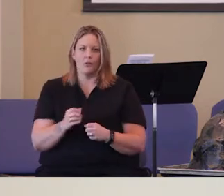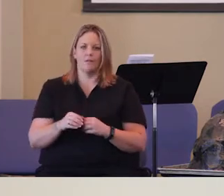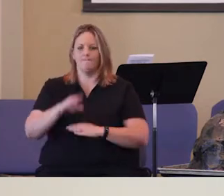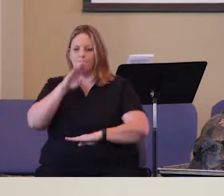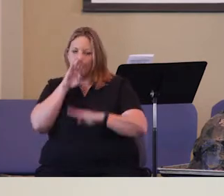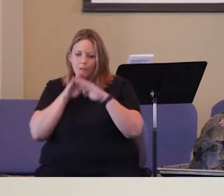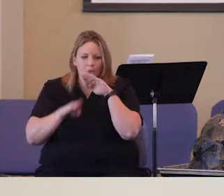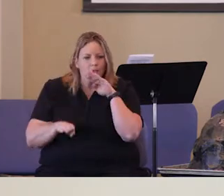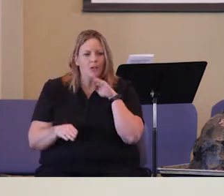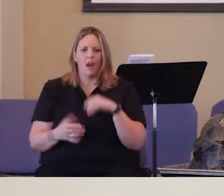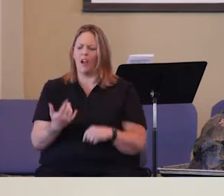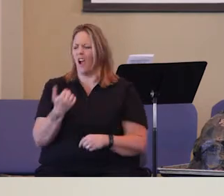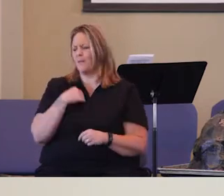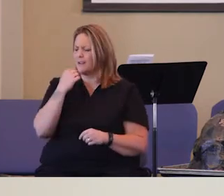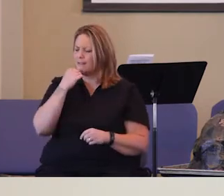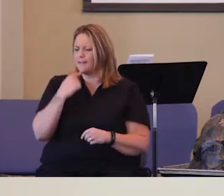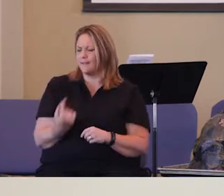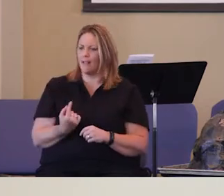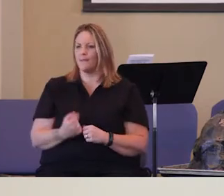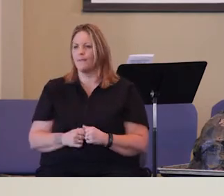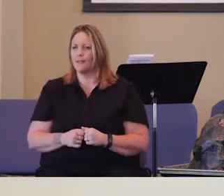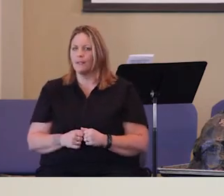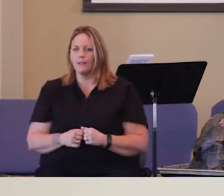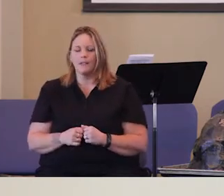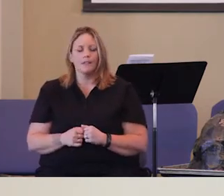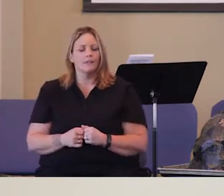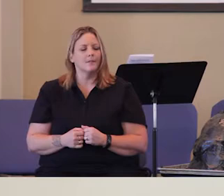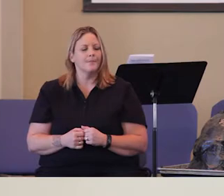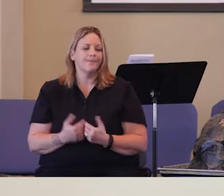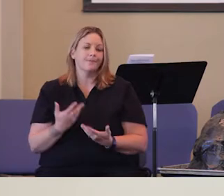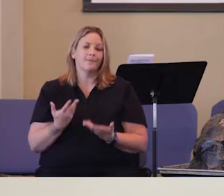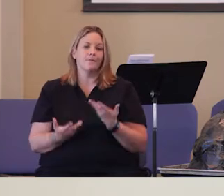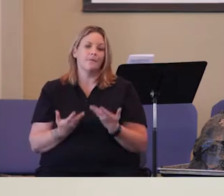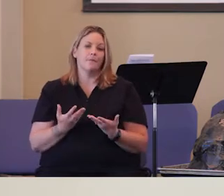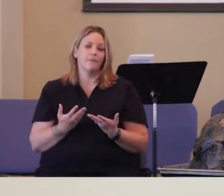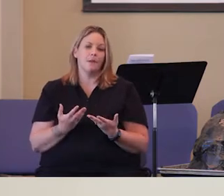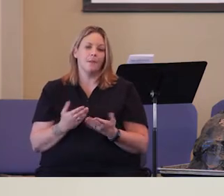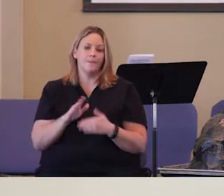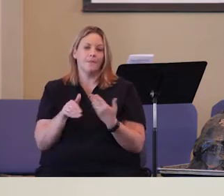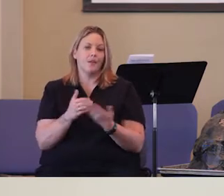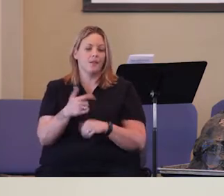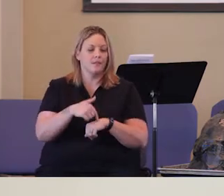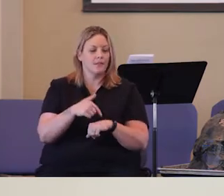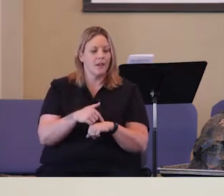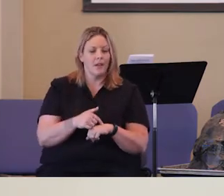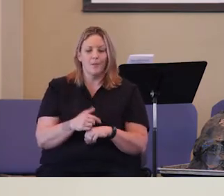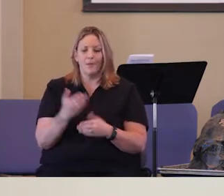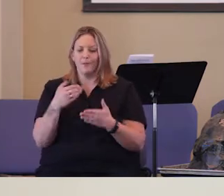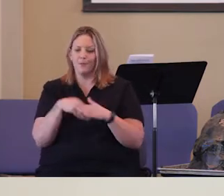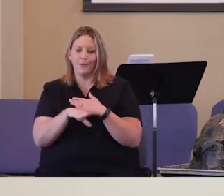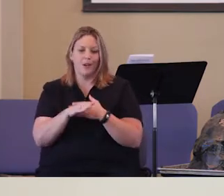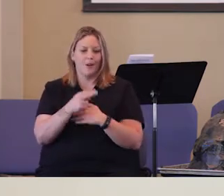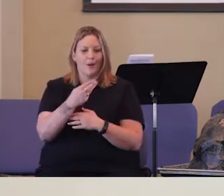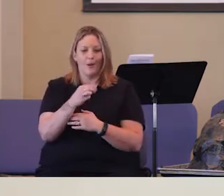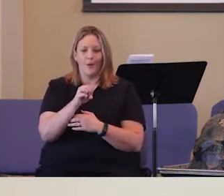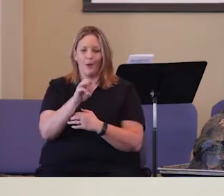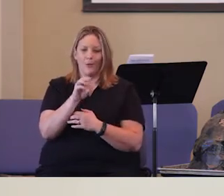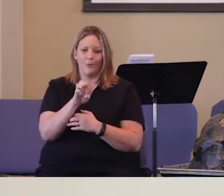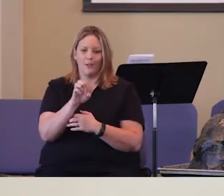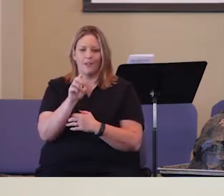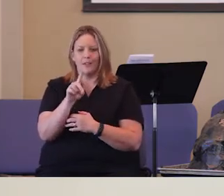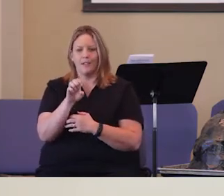fine, I'm going to tell them what I think kind of thing. I see it all the time. Maybe you're at Home Depot or Lowe's and someone,